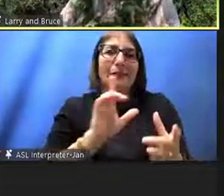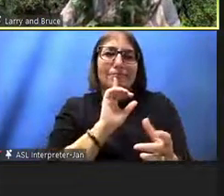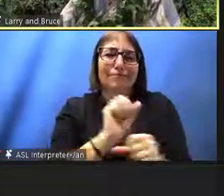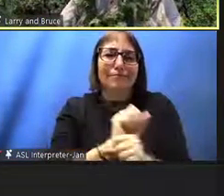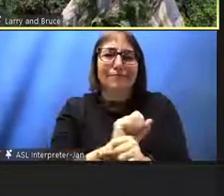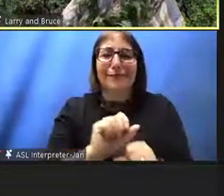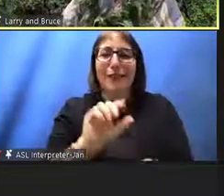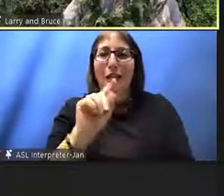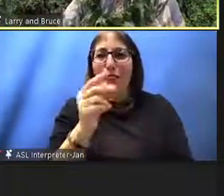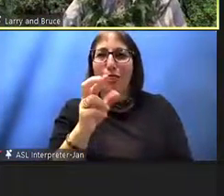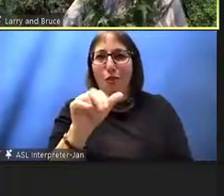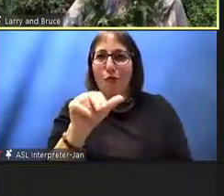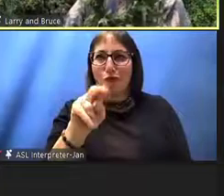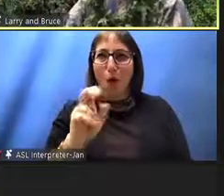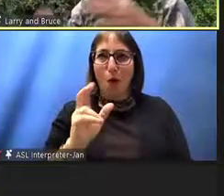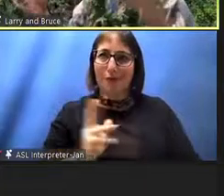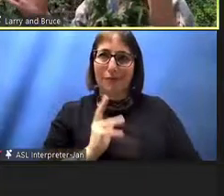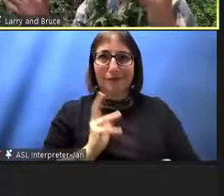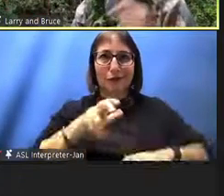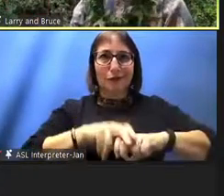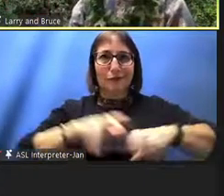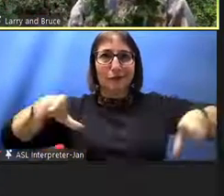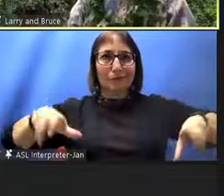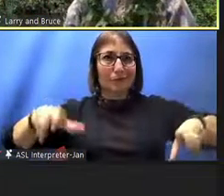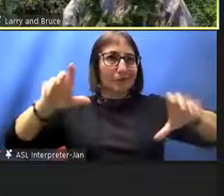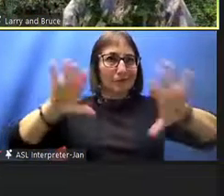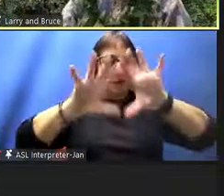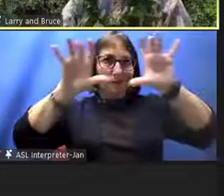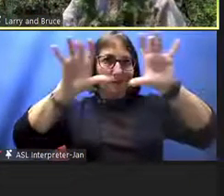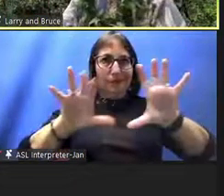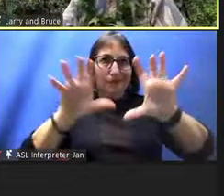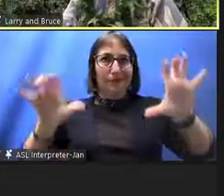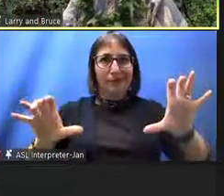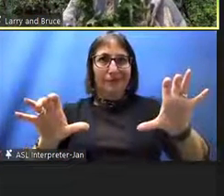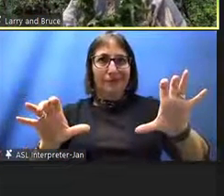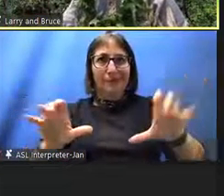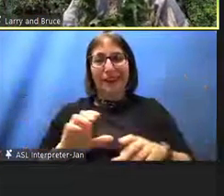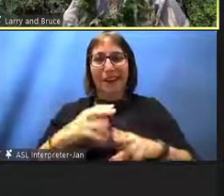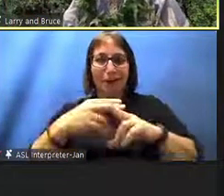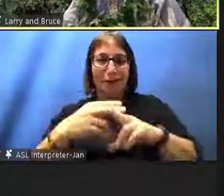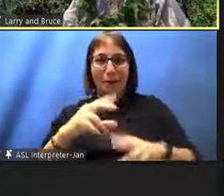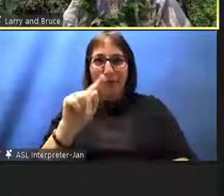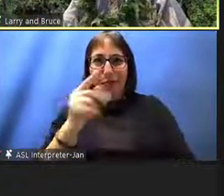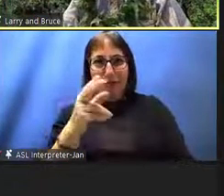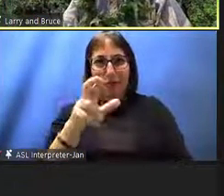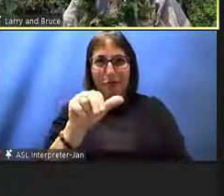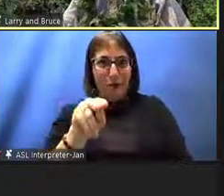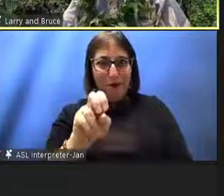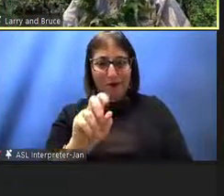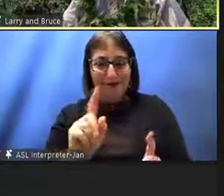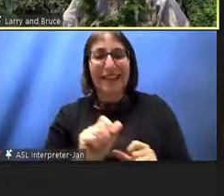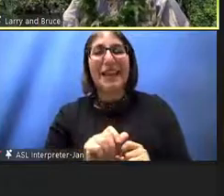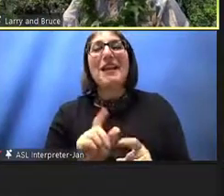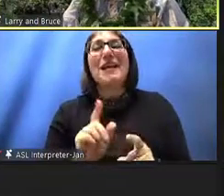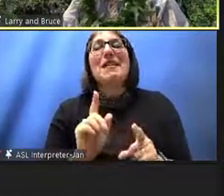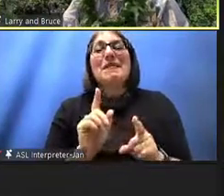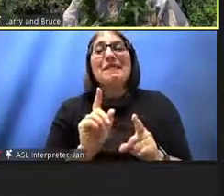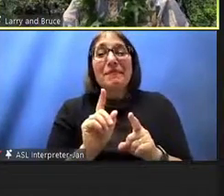i mean a real fancy chair that they call a throne so uh